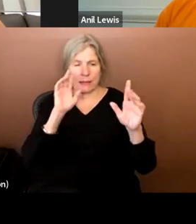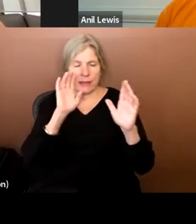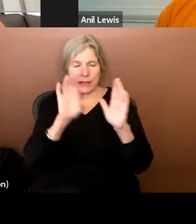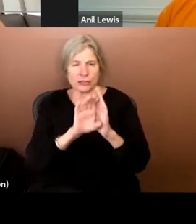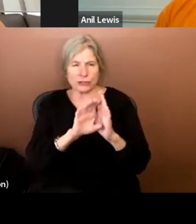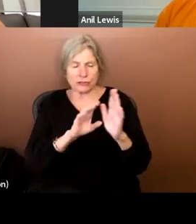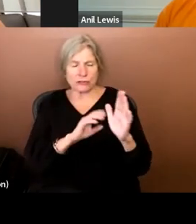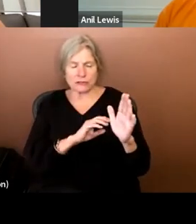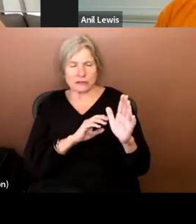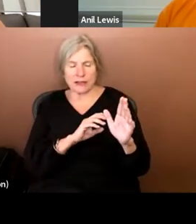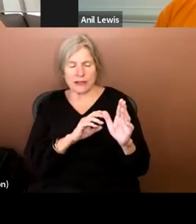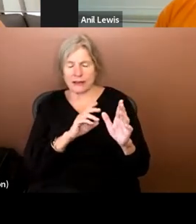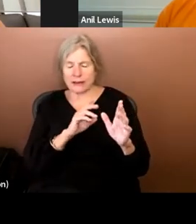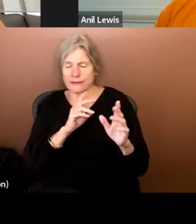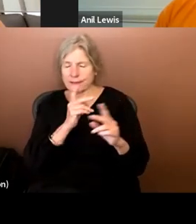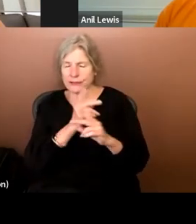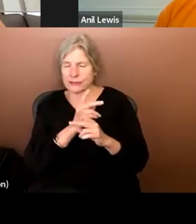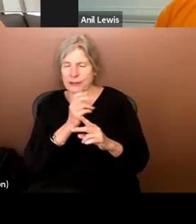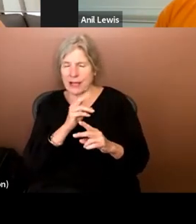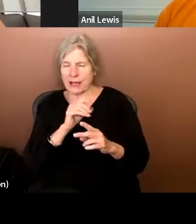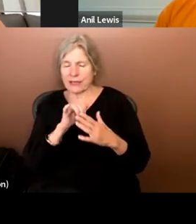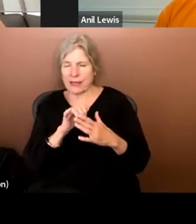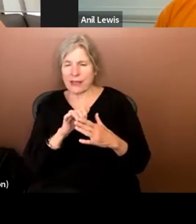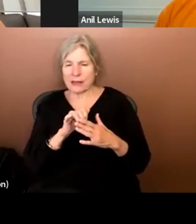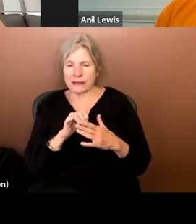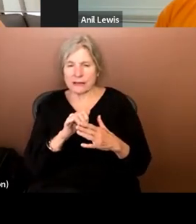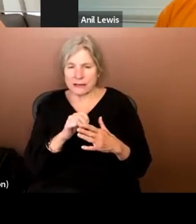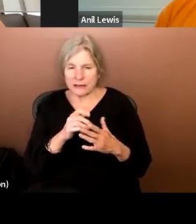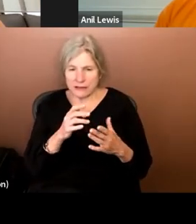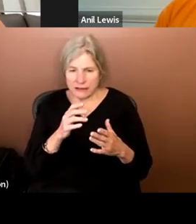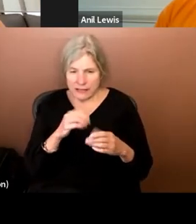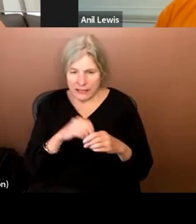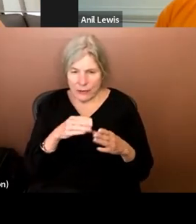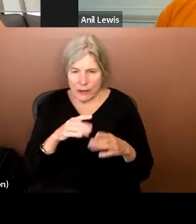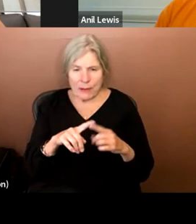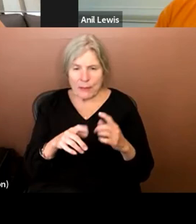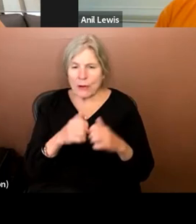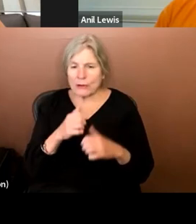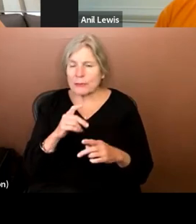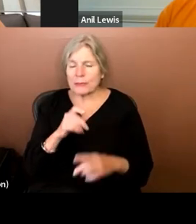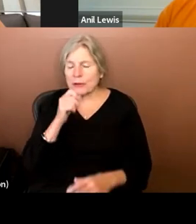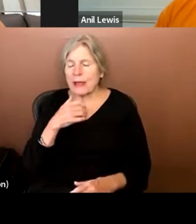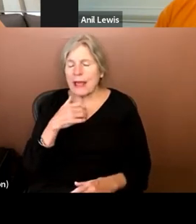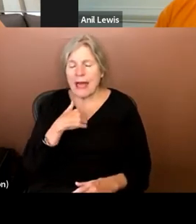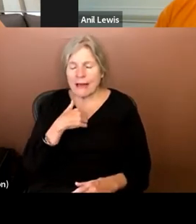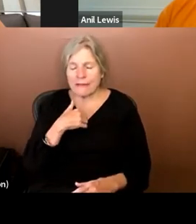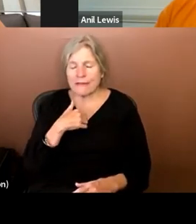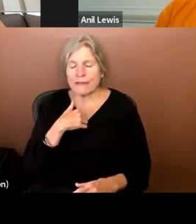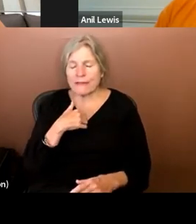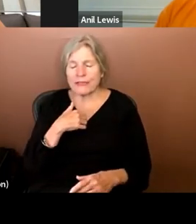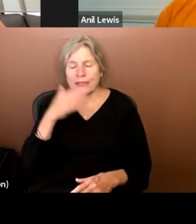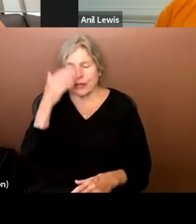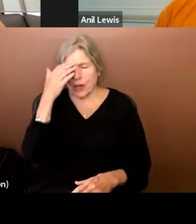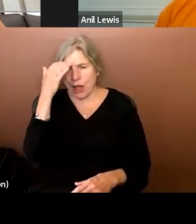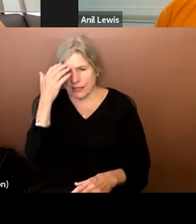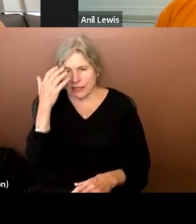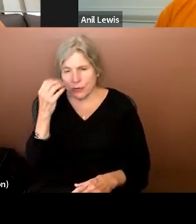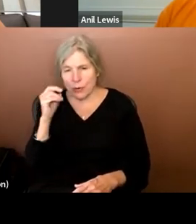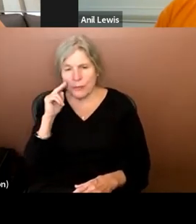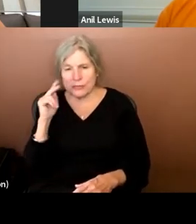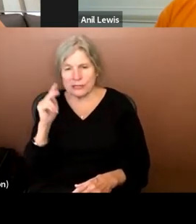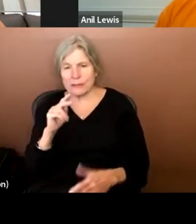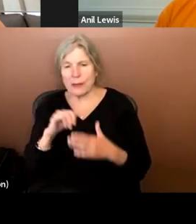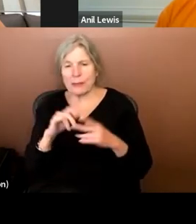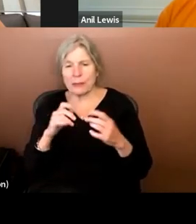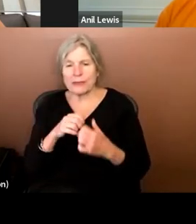something, you know, in a way that we would want, but most people don't come from that preexisting knowledge or perception that